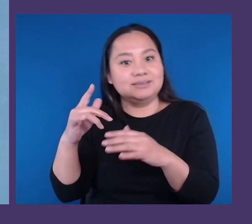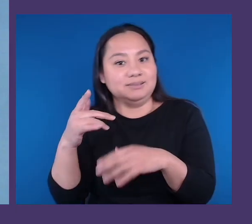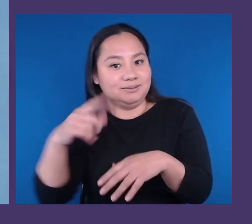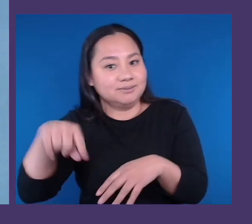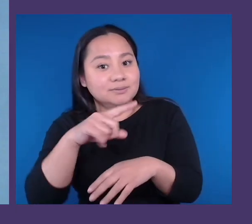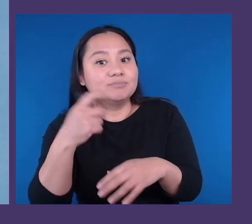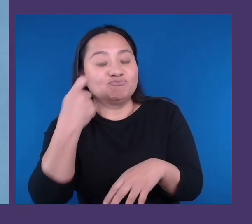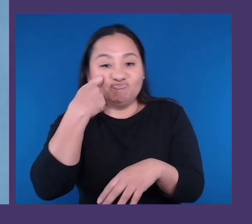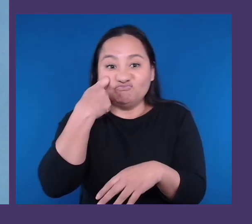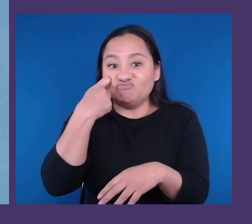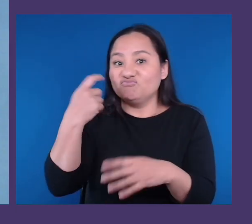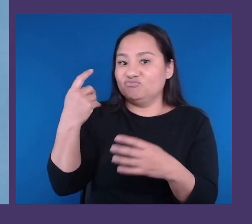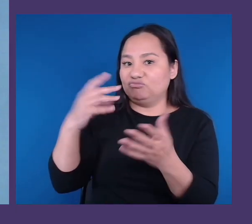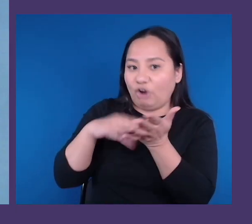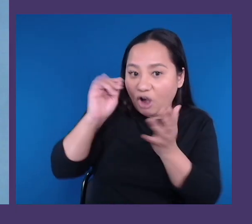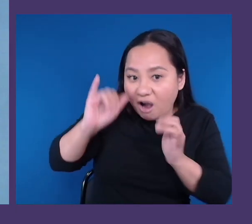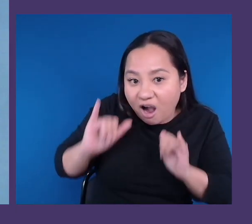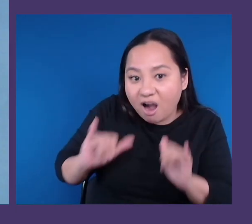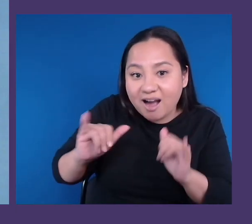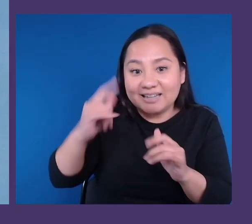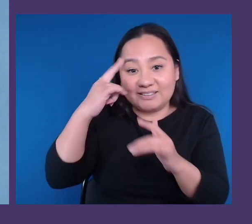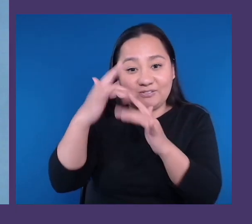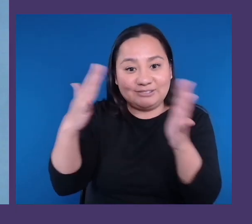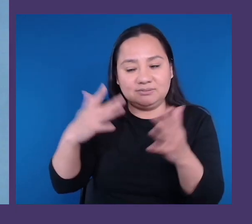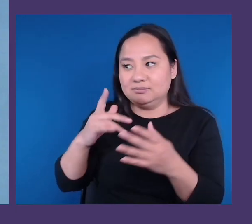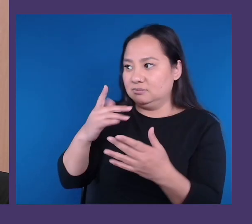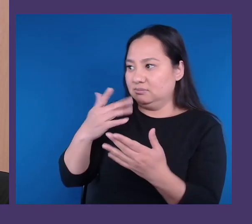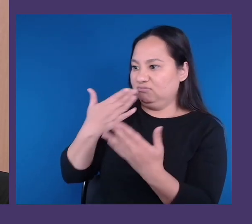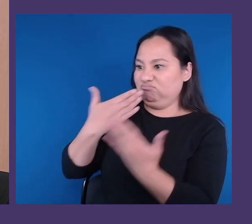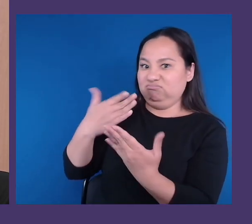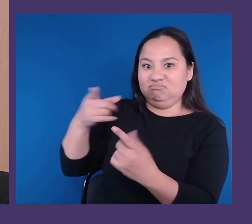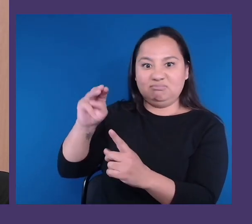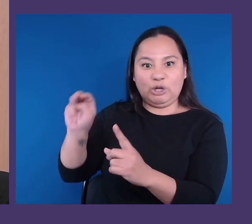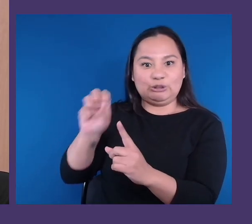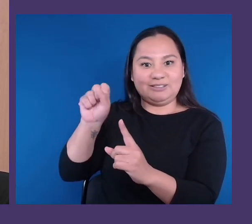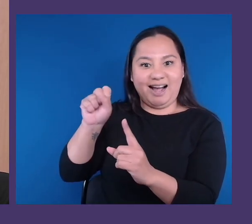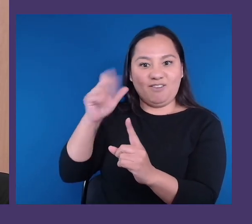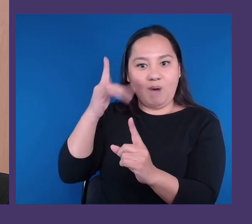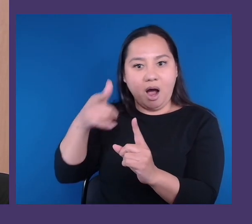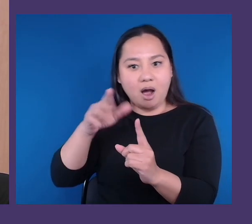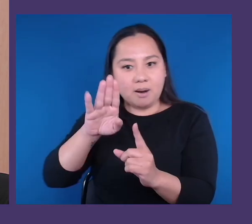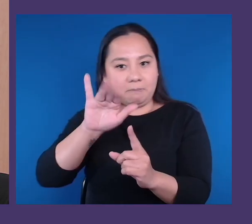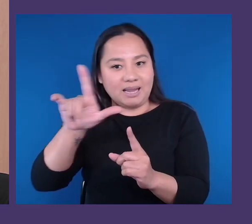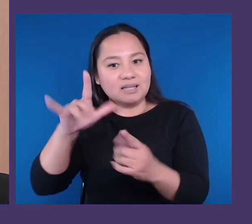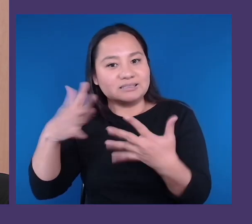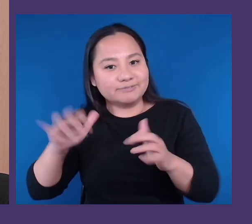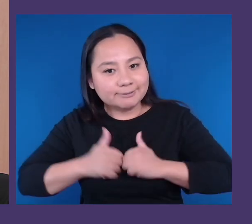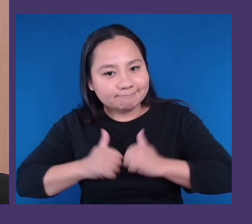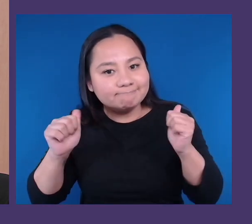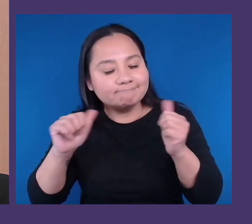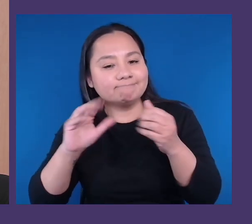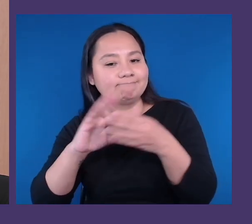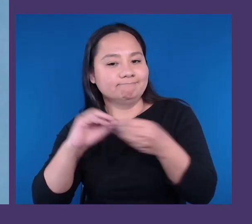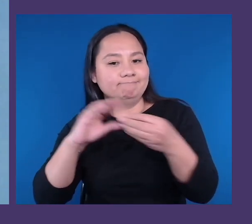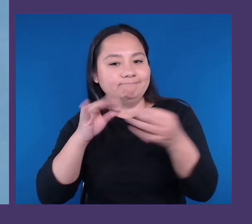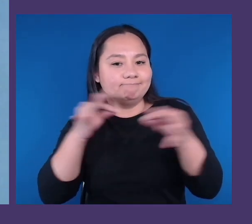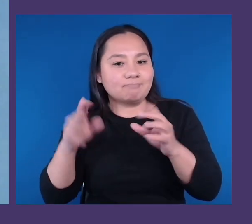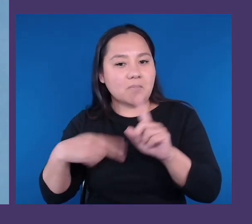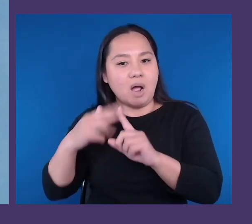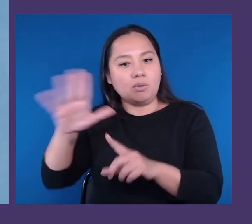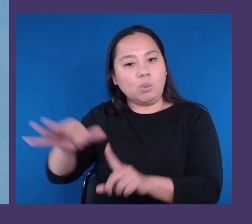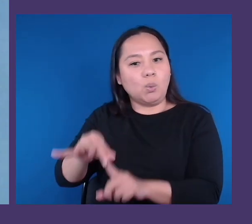for Microsoft's existence, as Bill Gates has kind of opened up about his own unique operating system. So, yes,